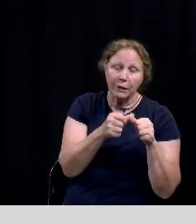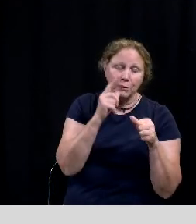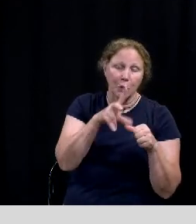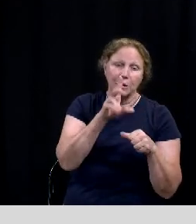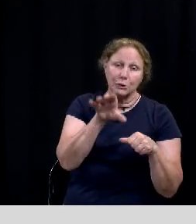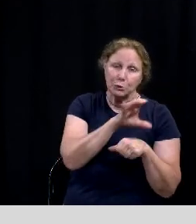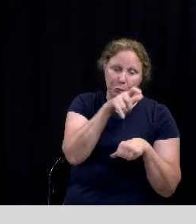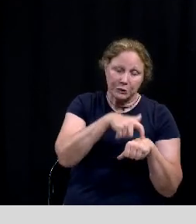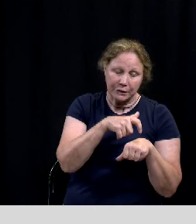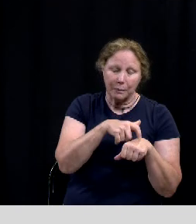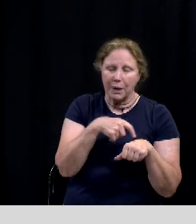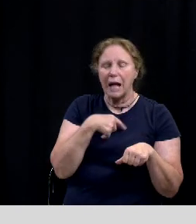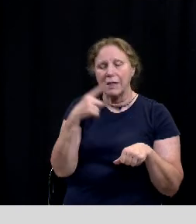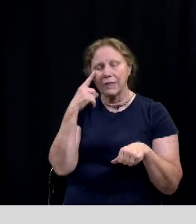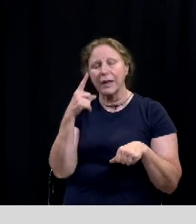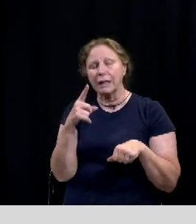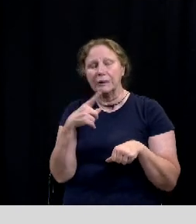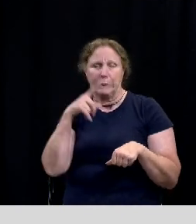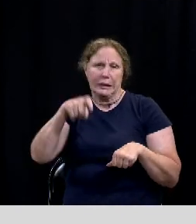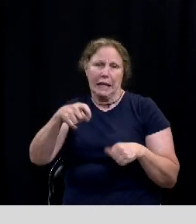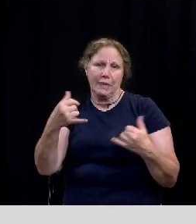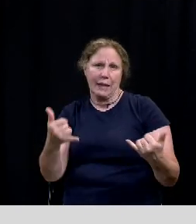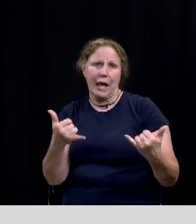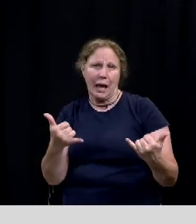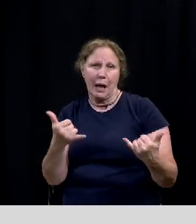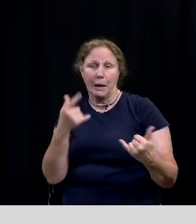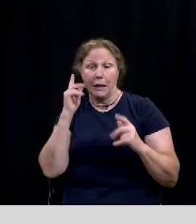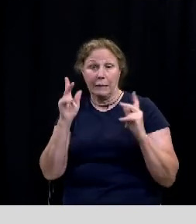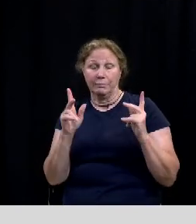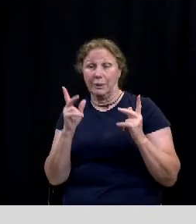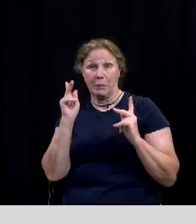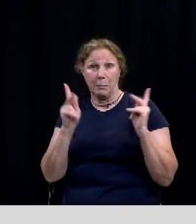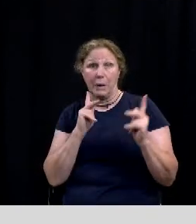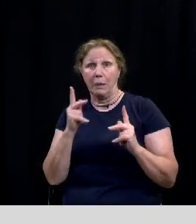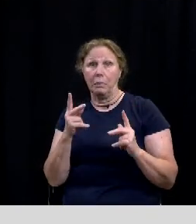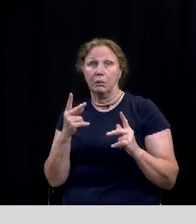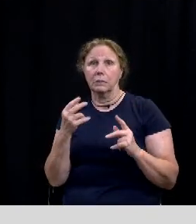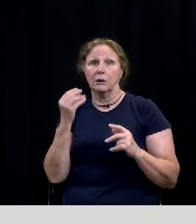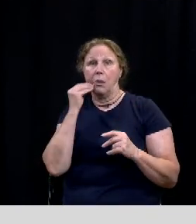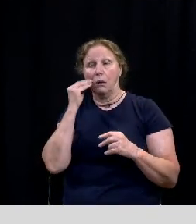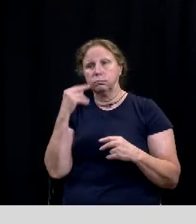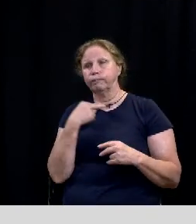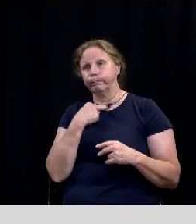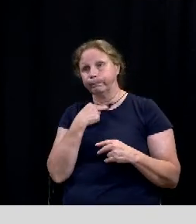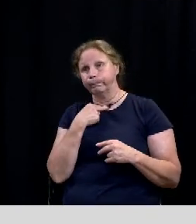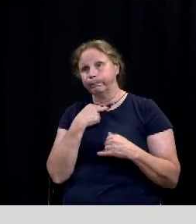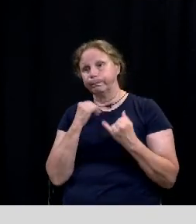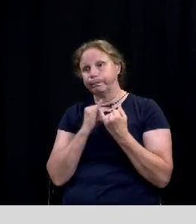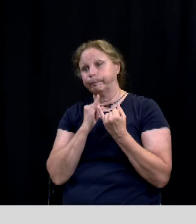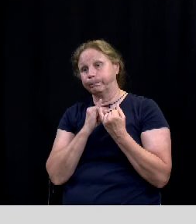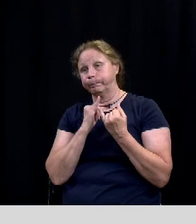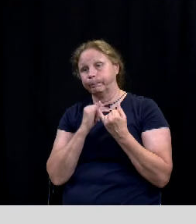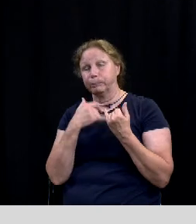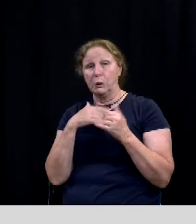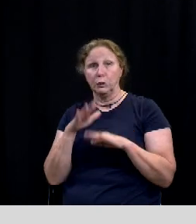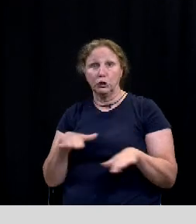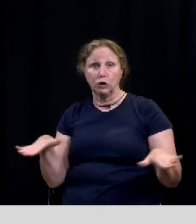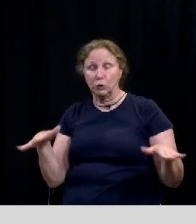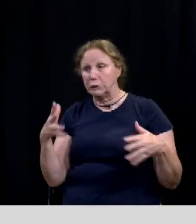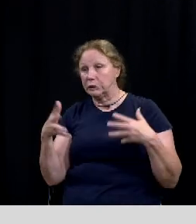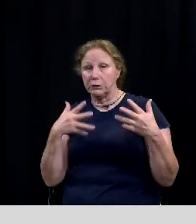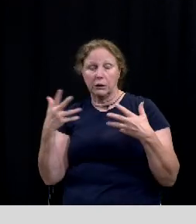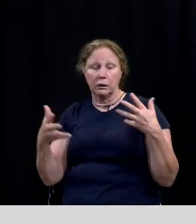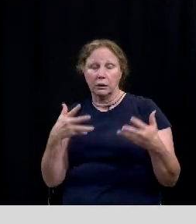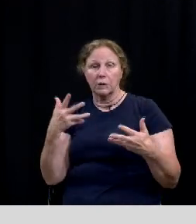such a need right now specifically as people are cooped up in their homes and people with family and children um as